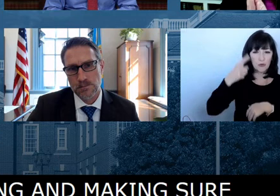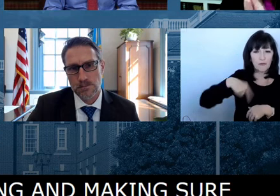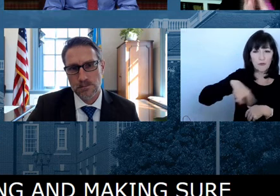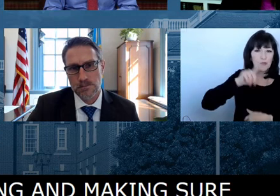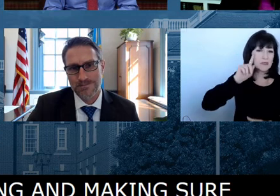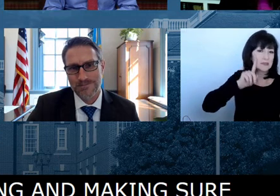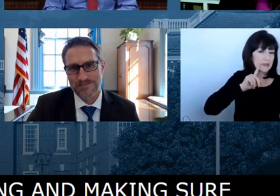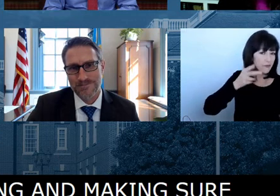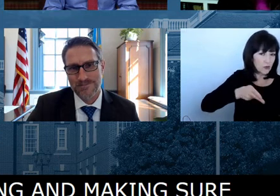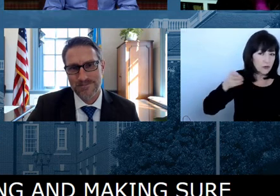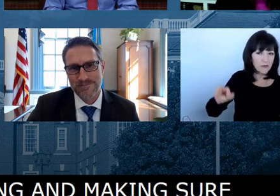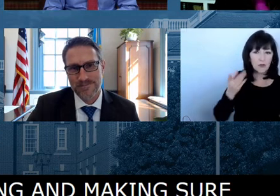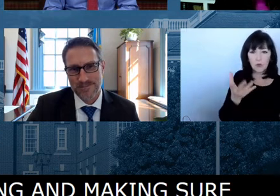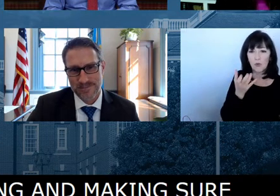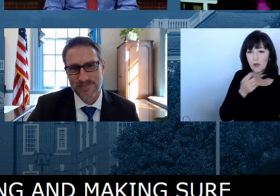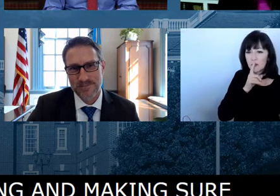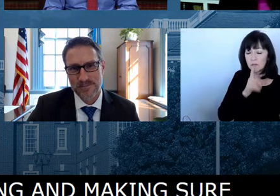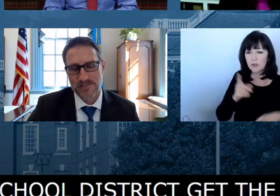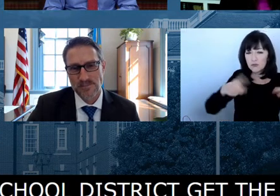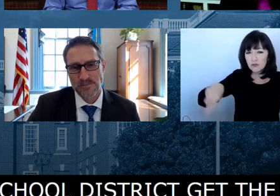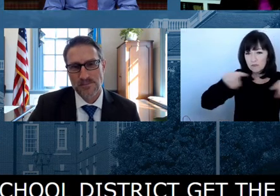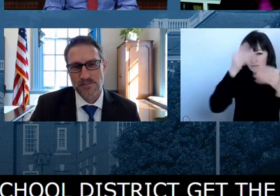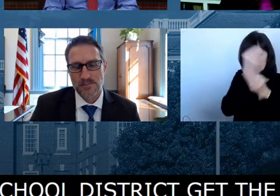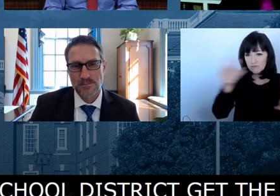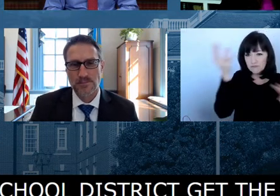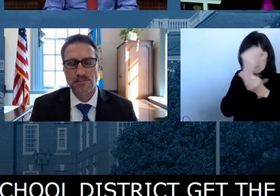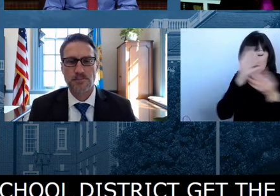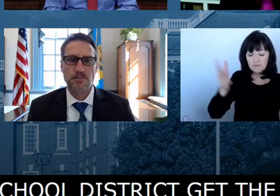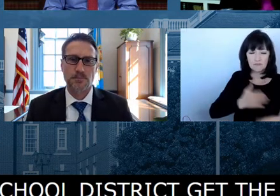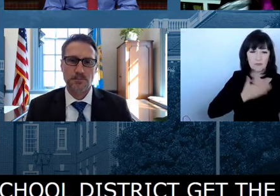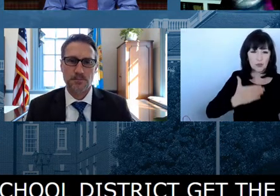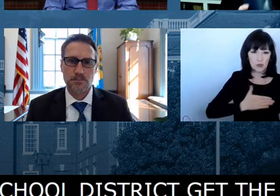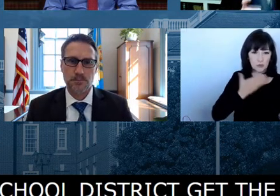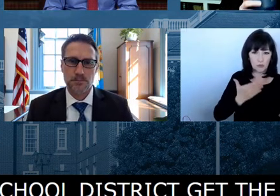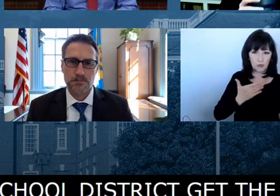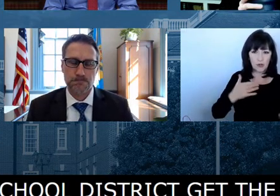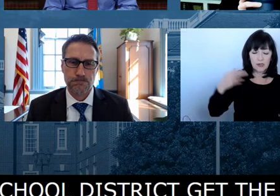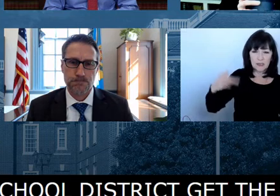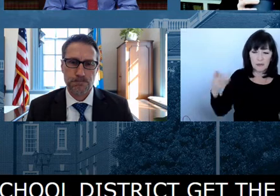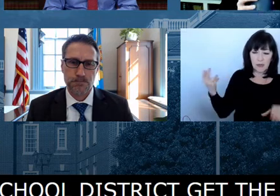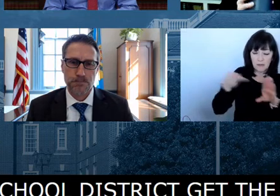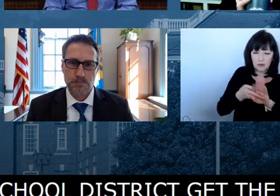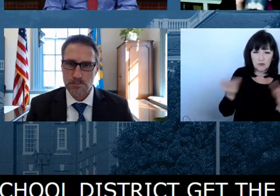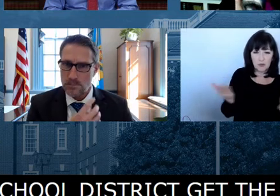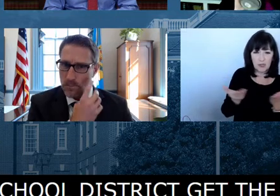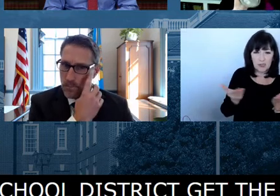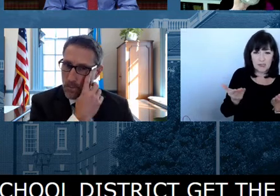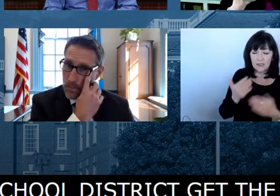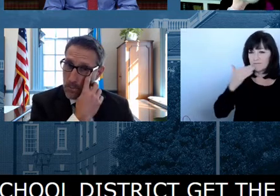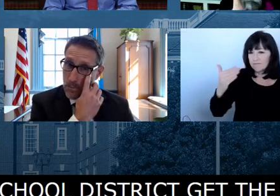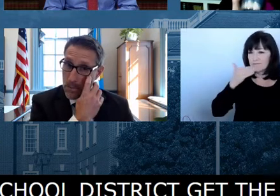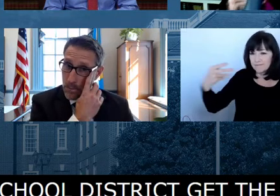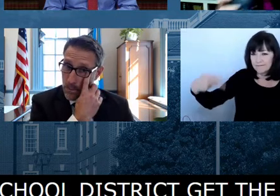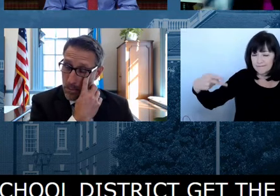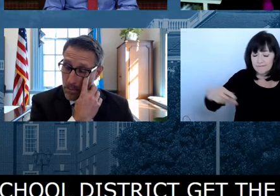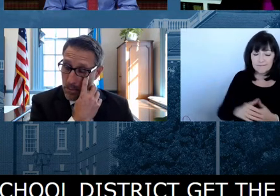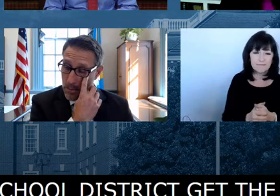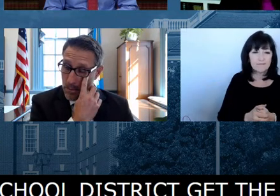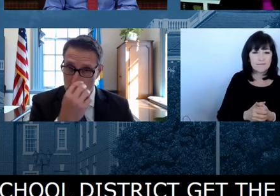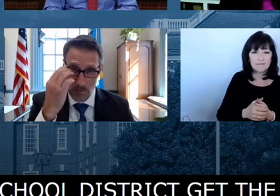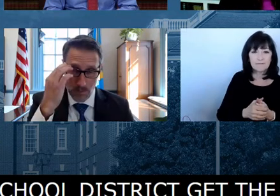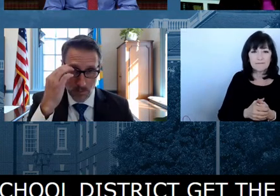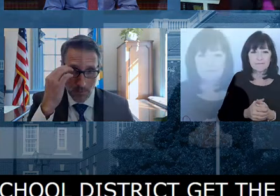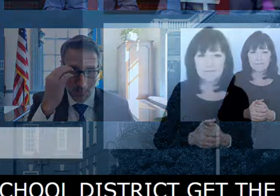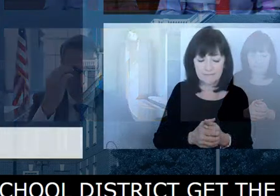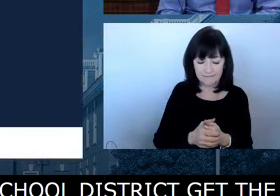hearing. We appreciate her being with us as she is most weeks. Thank you, Pam, for your work with us.